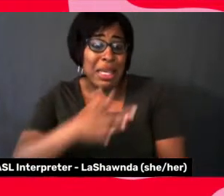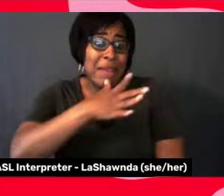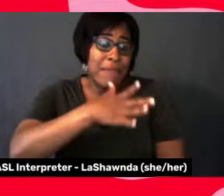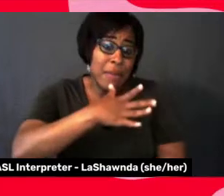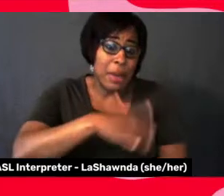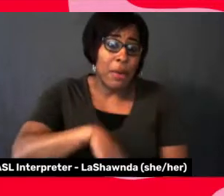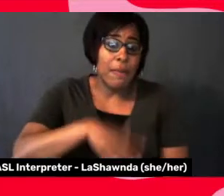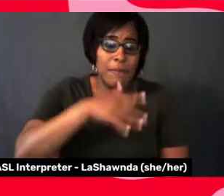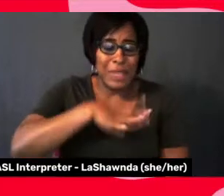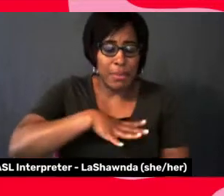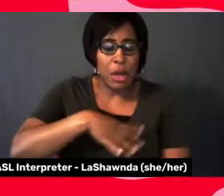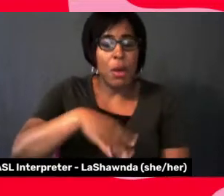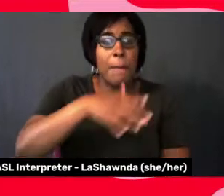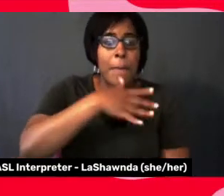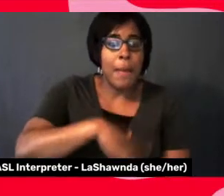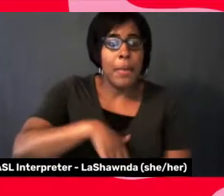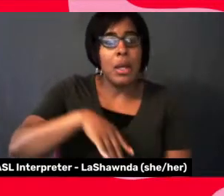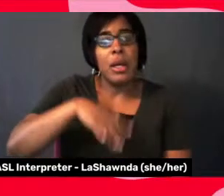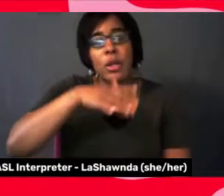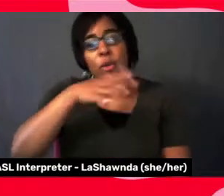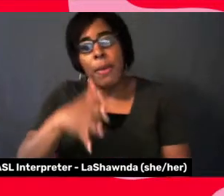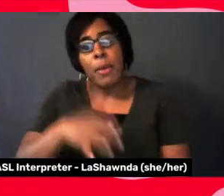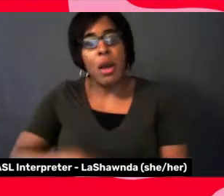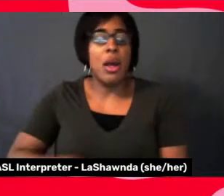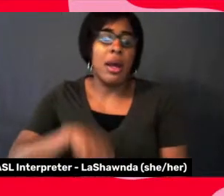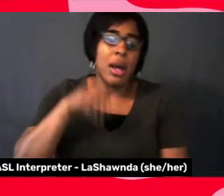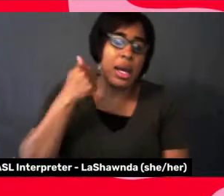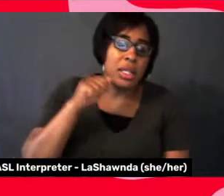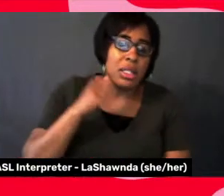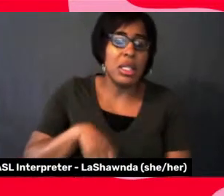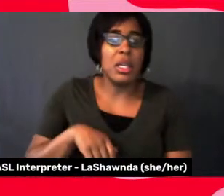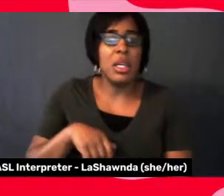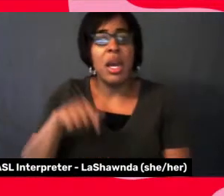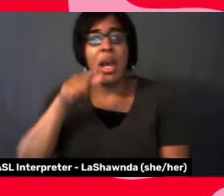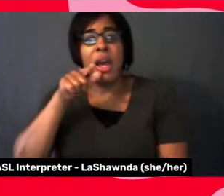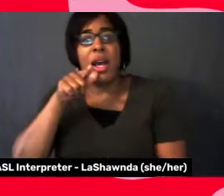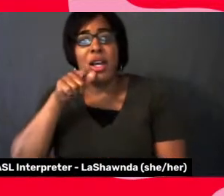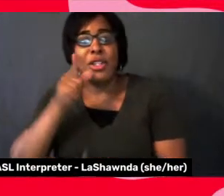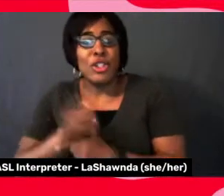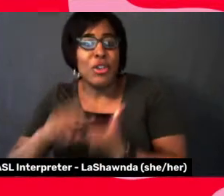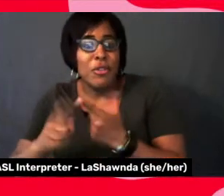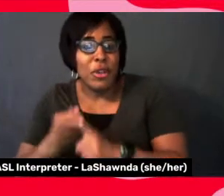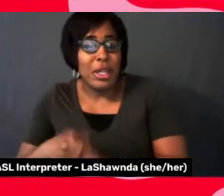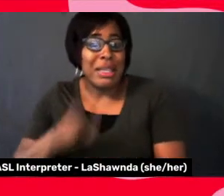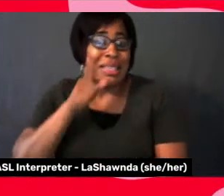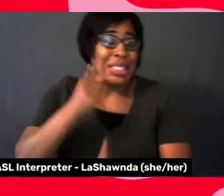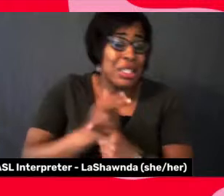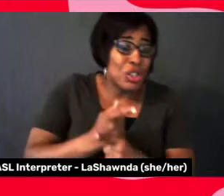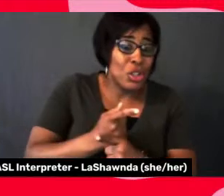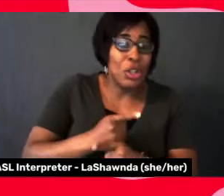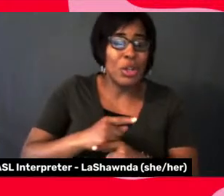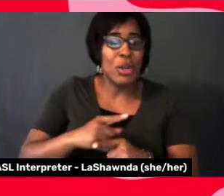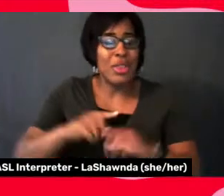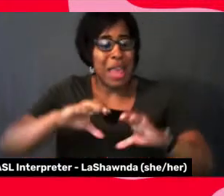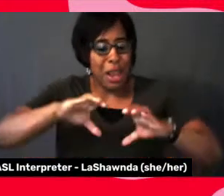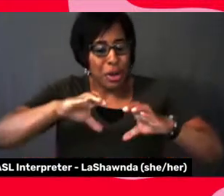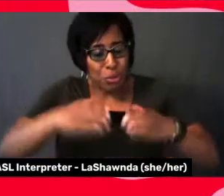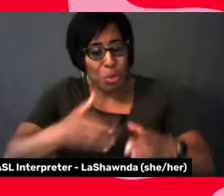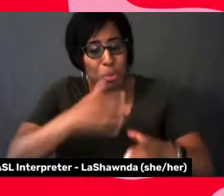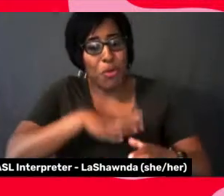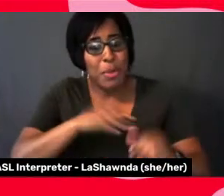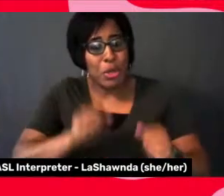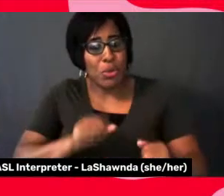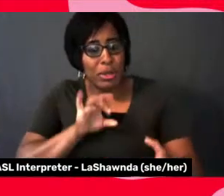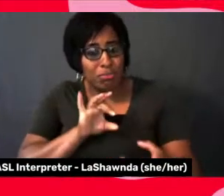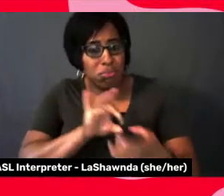your grandma, your auntie, your sister, friend, your sister. It's what is that circle that you can plug into. And I'm